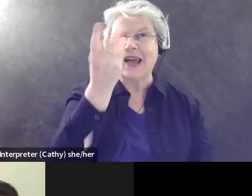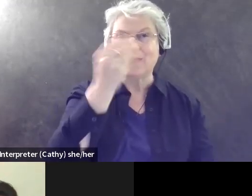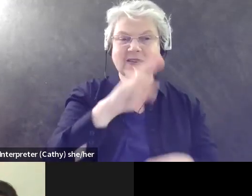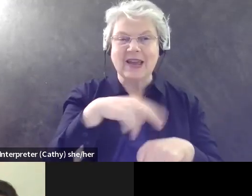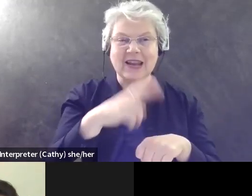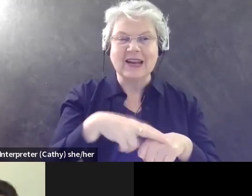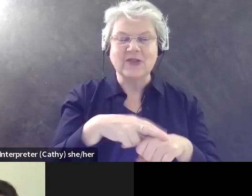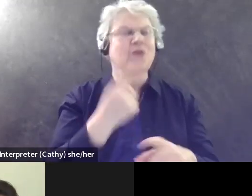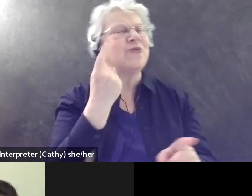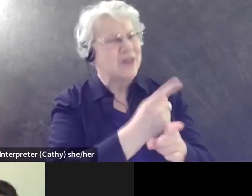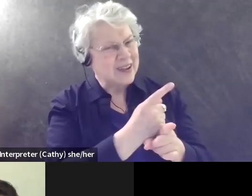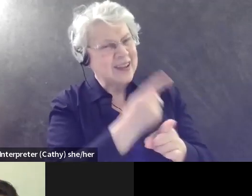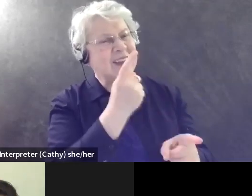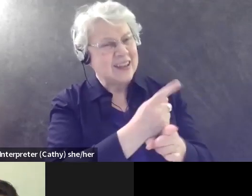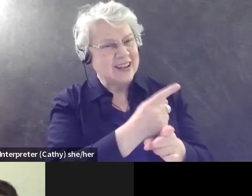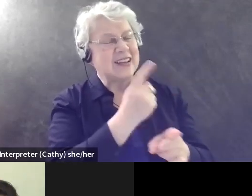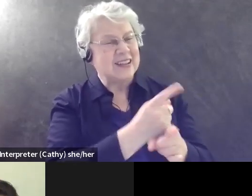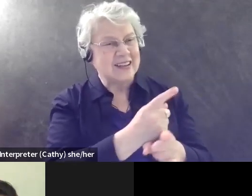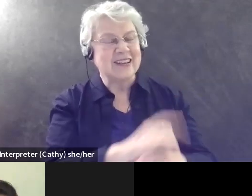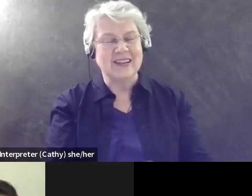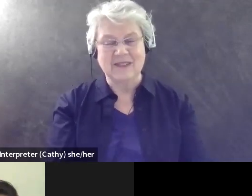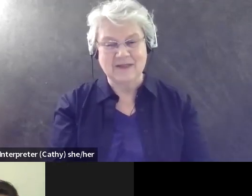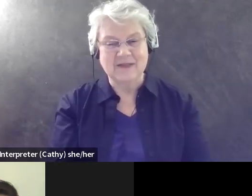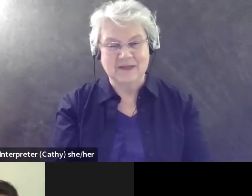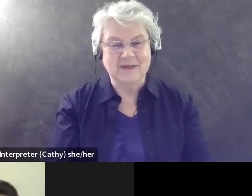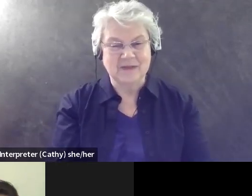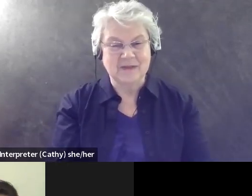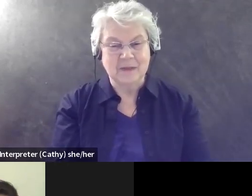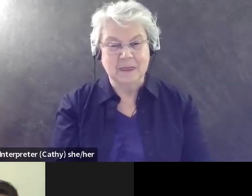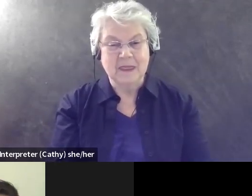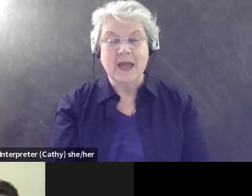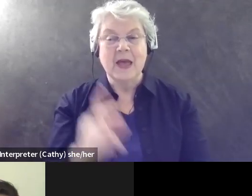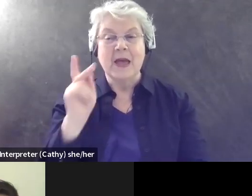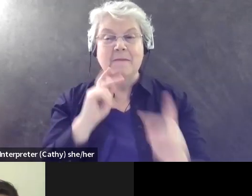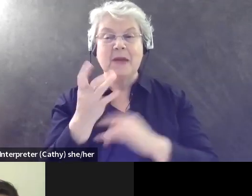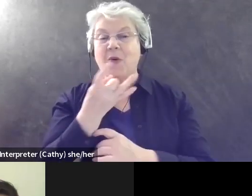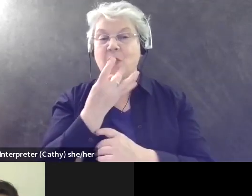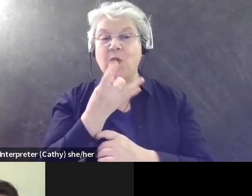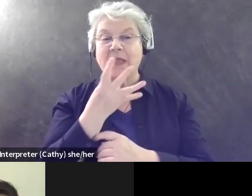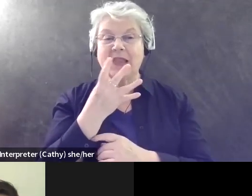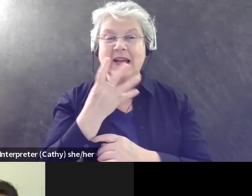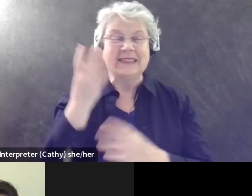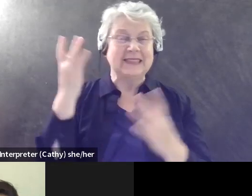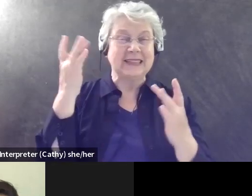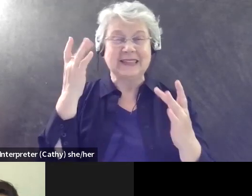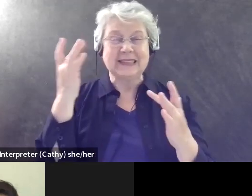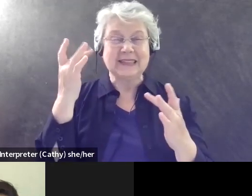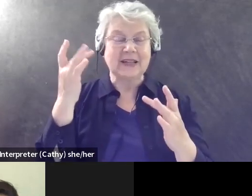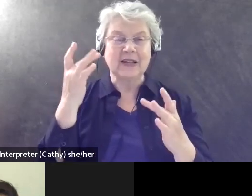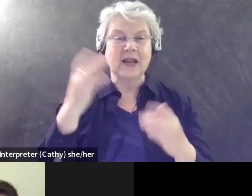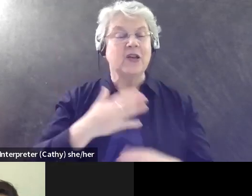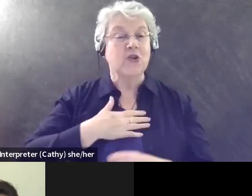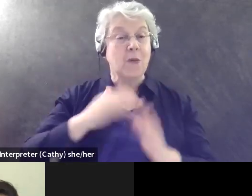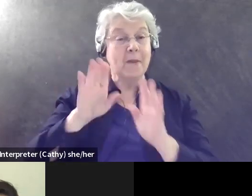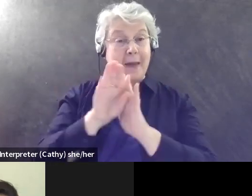um, a lot of people who have light sensitivity, my background as an occupational therapist is in blindness and low vision